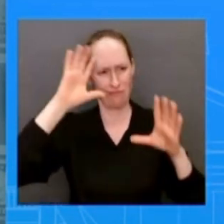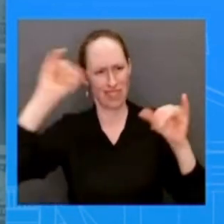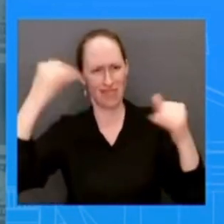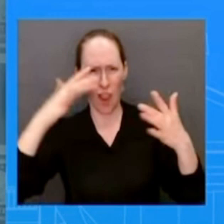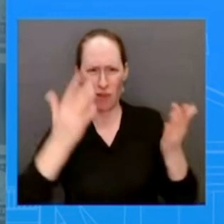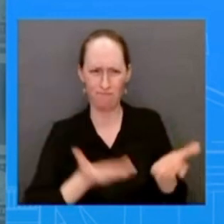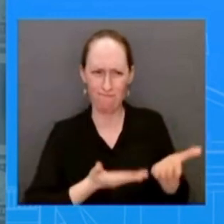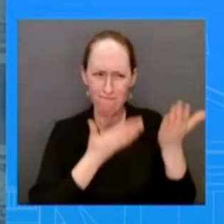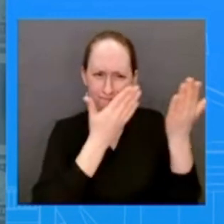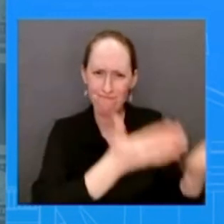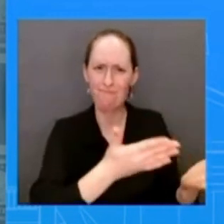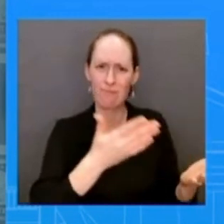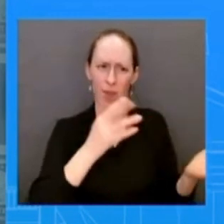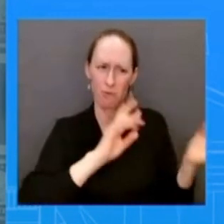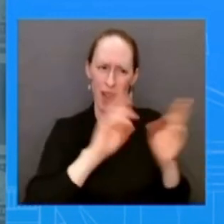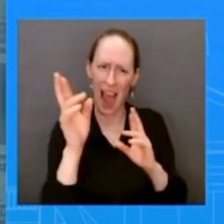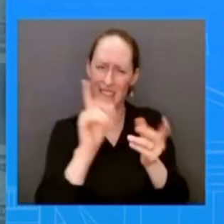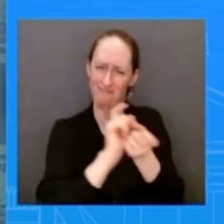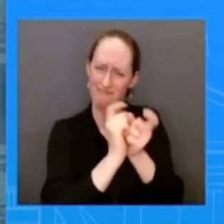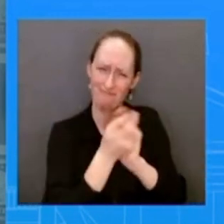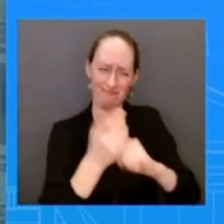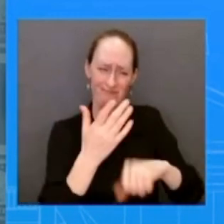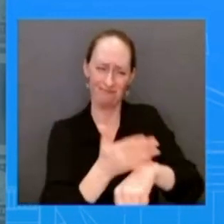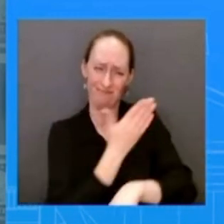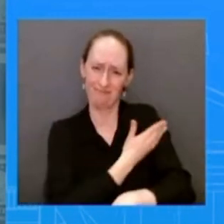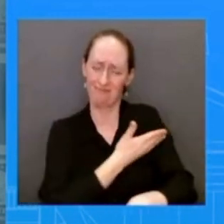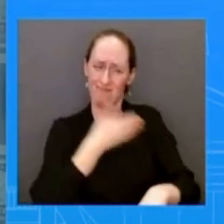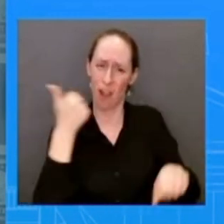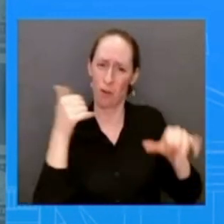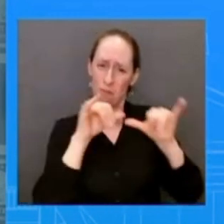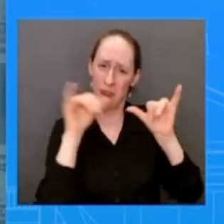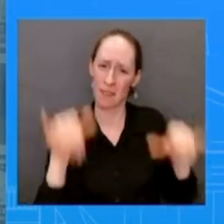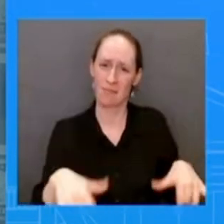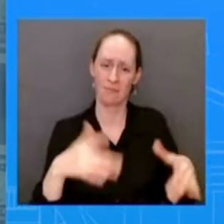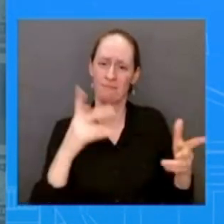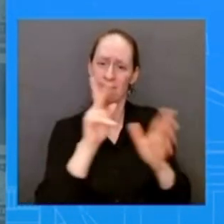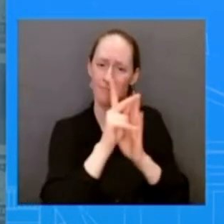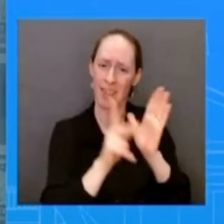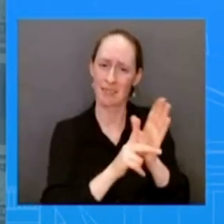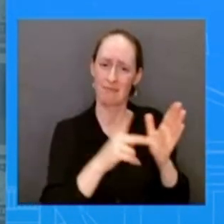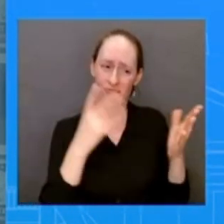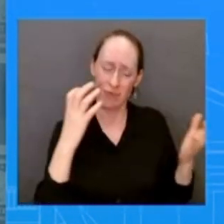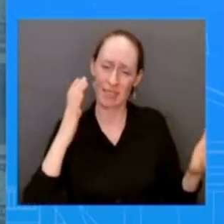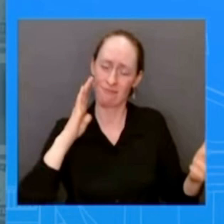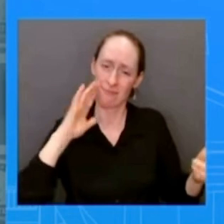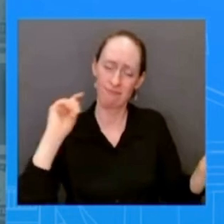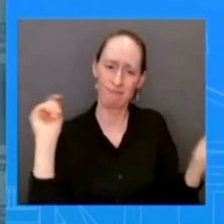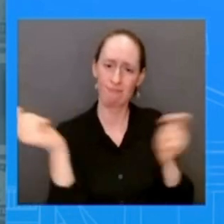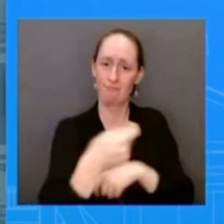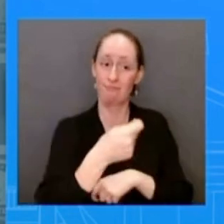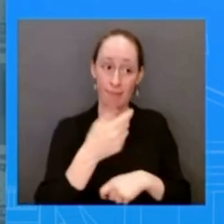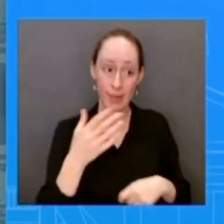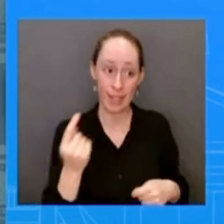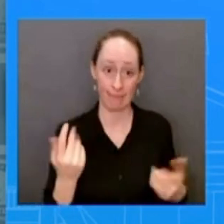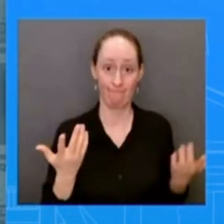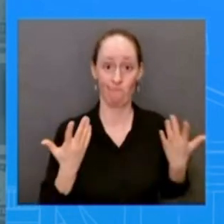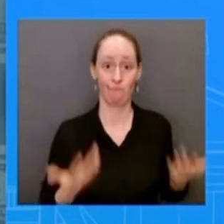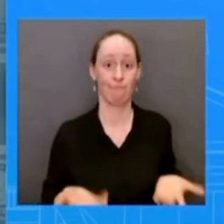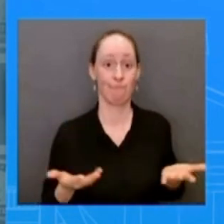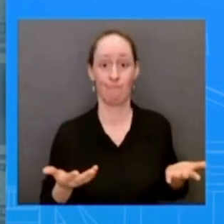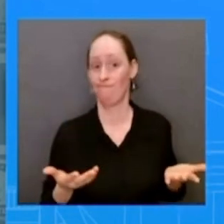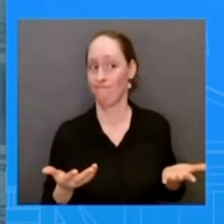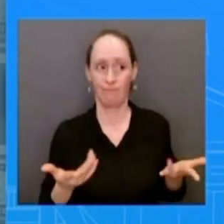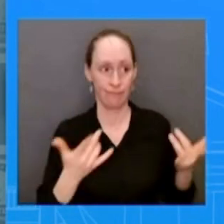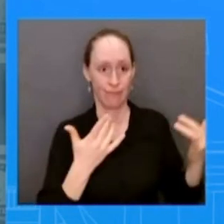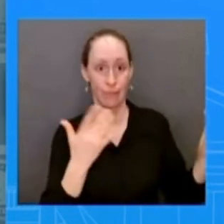forward but until then we have to use the tools that we have in front of us to get this done thank you um just following